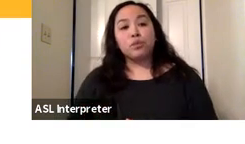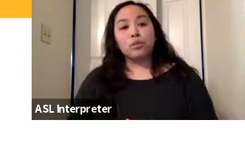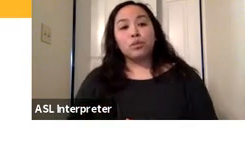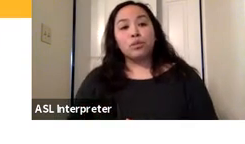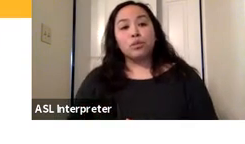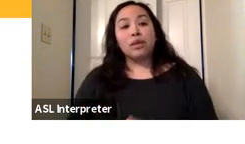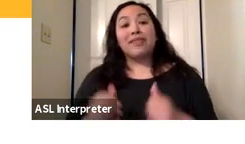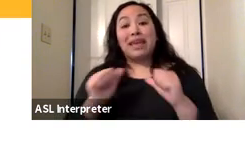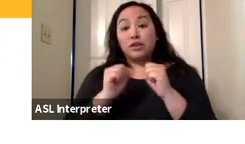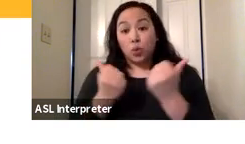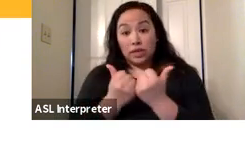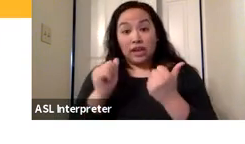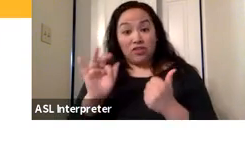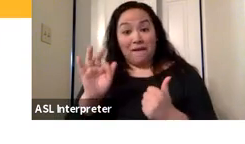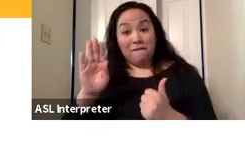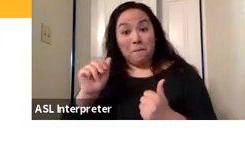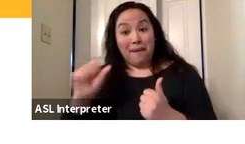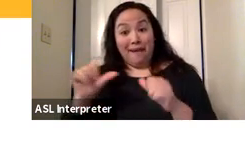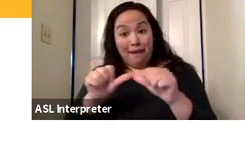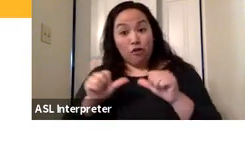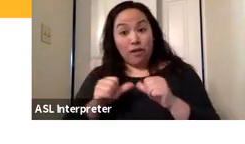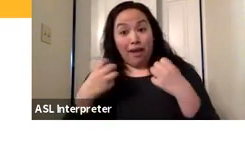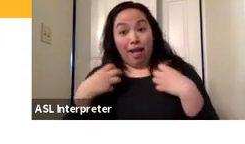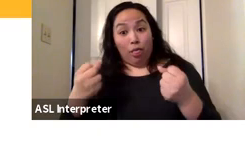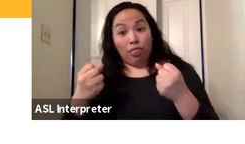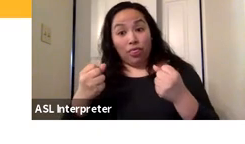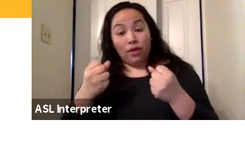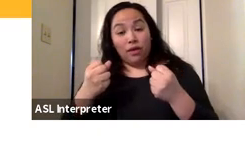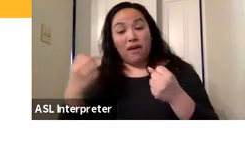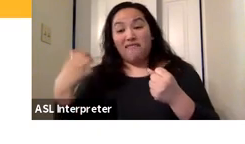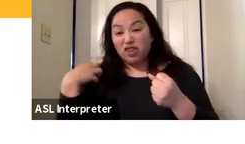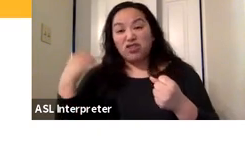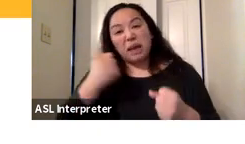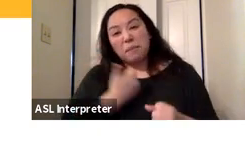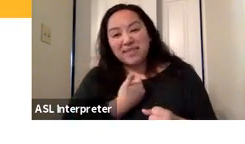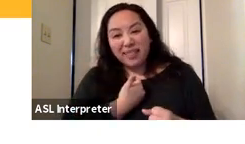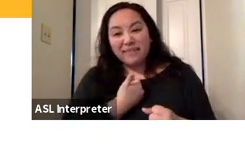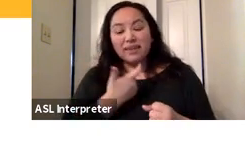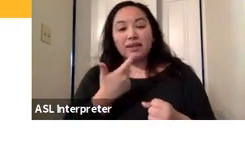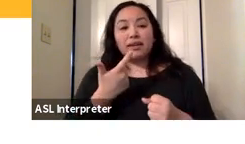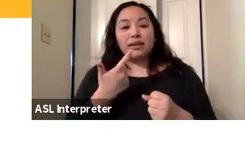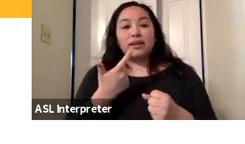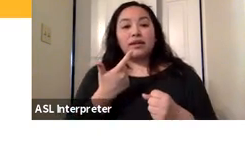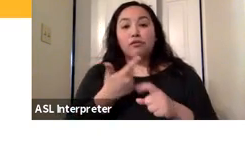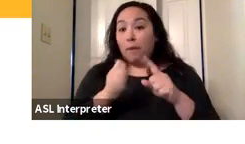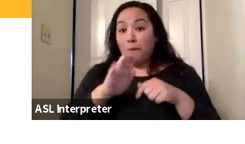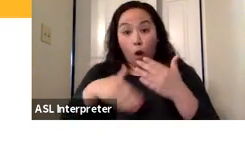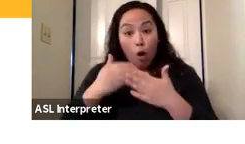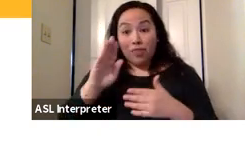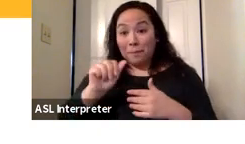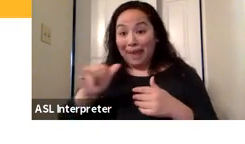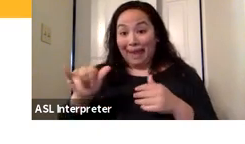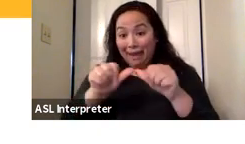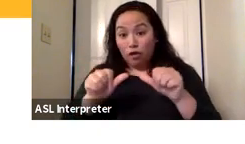of Bay Area Health Officials, that's people like me from all of the Bay Area counties.